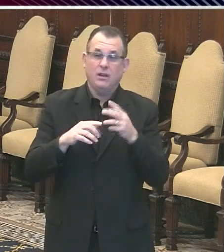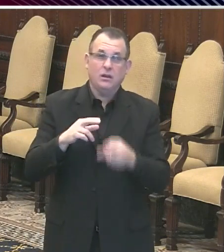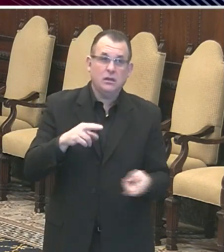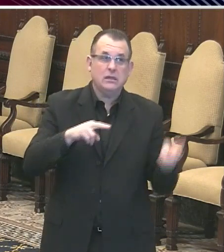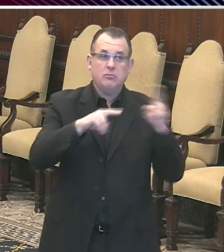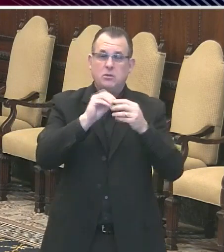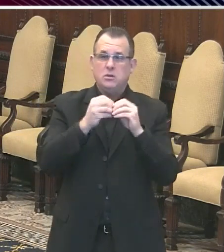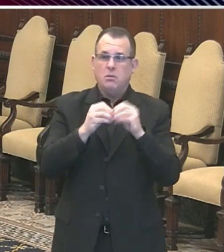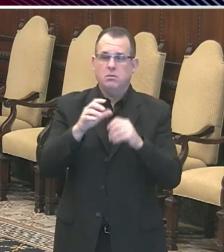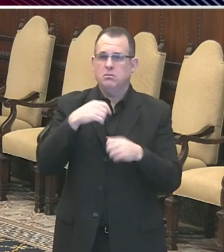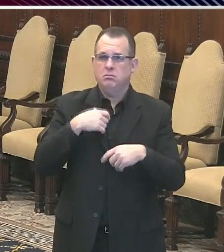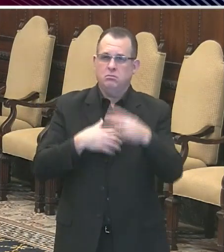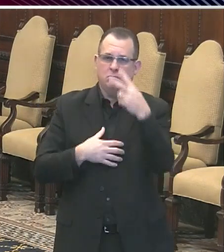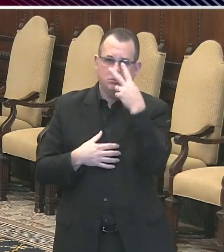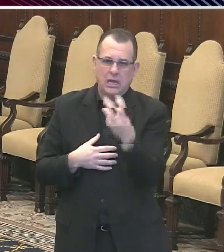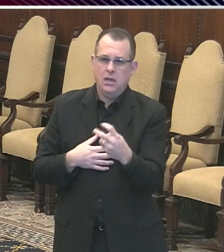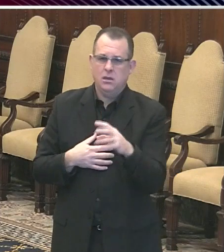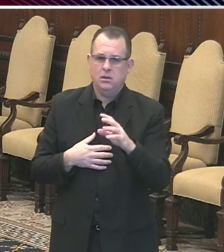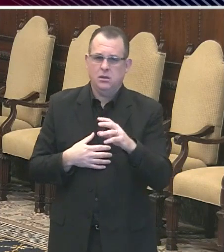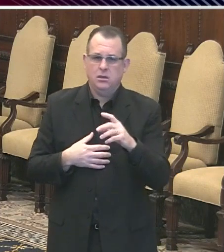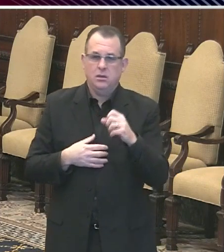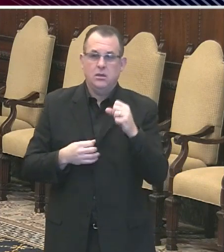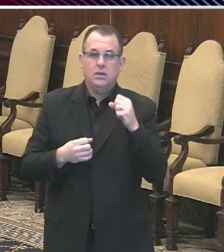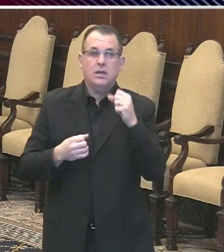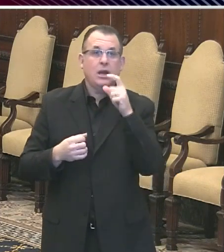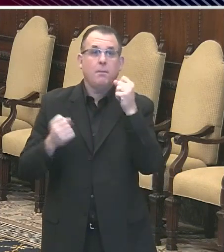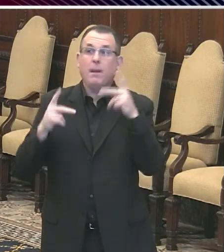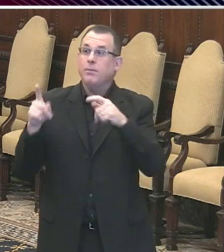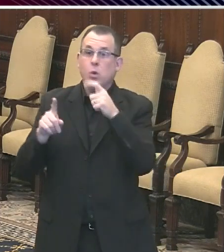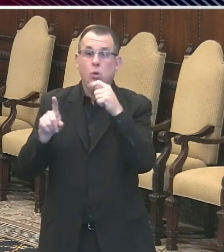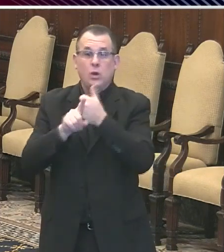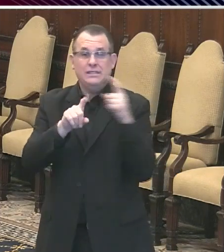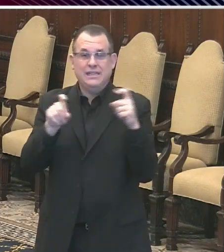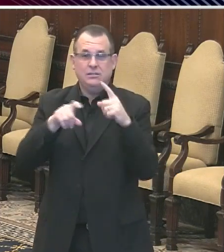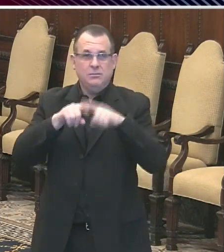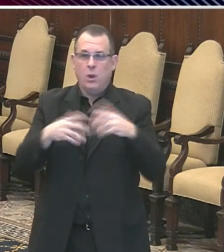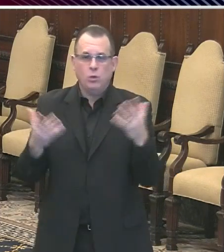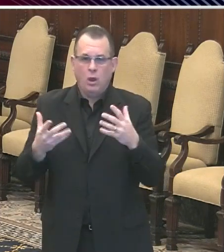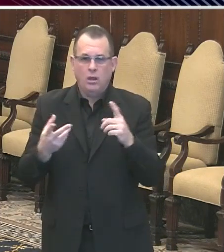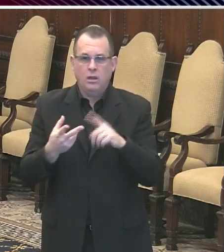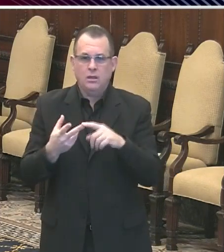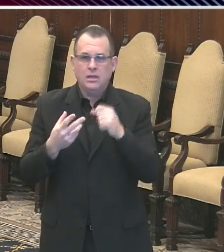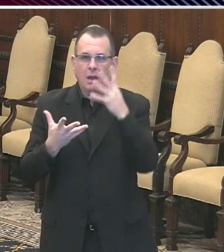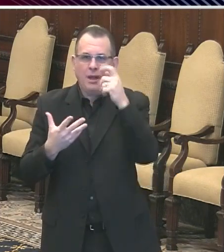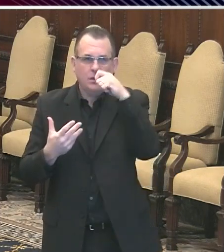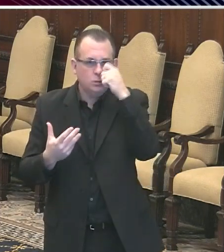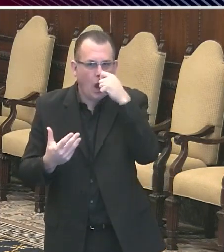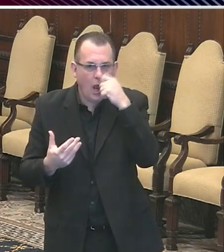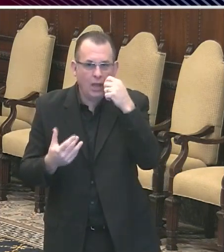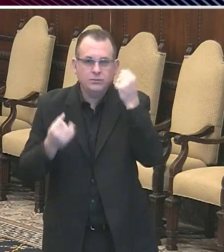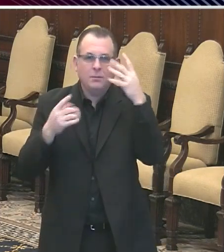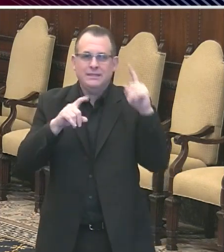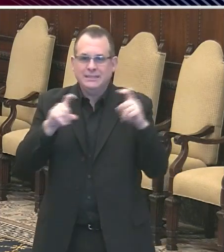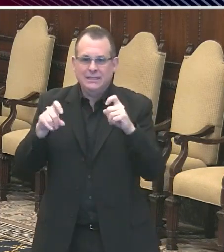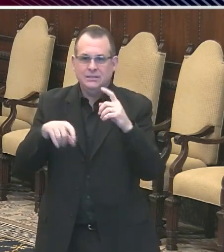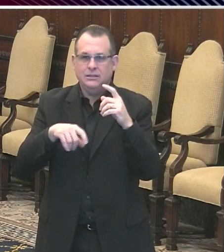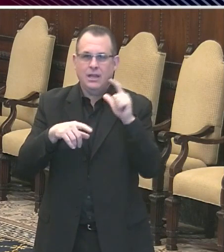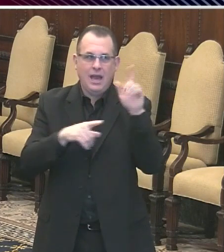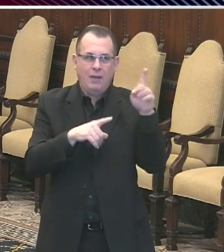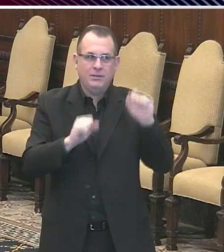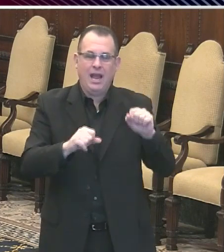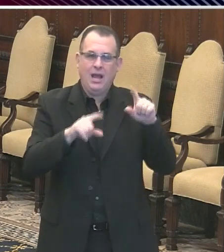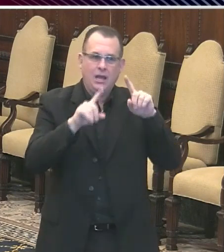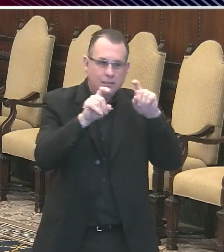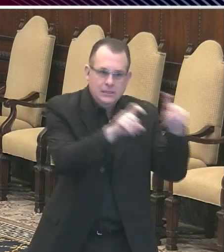as far as the number of people we test is just how many of the swabs we have and how many tests our laboratories can run. Got it.